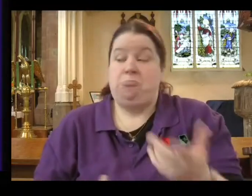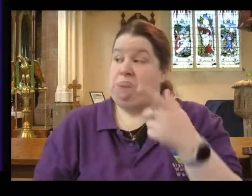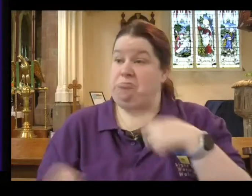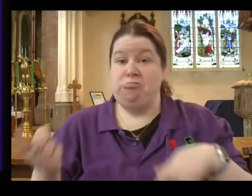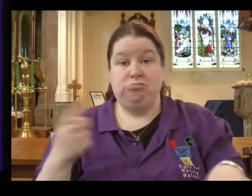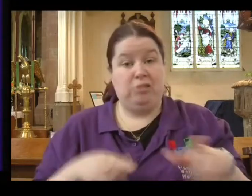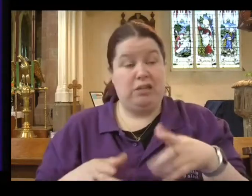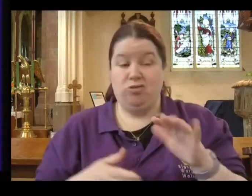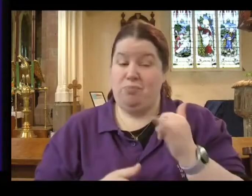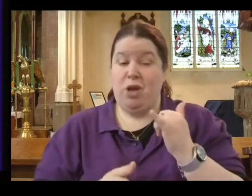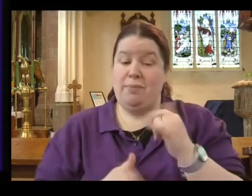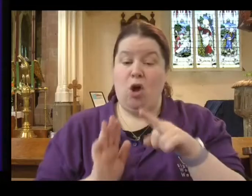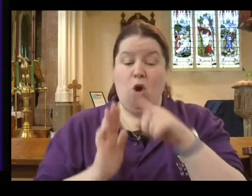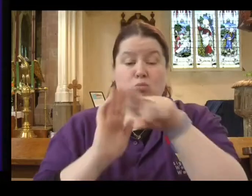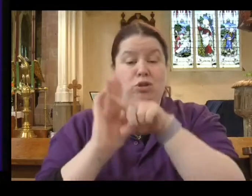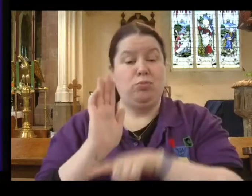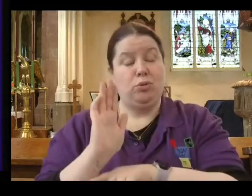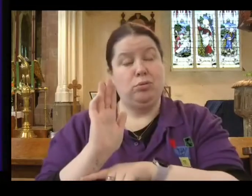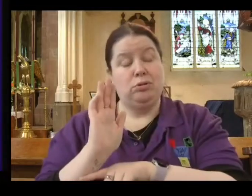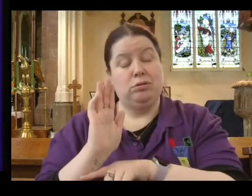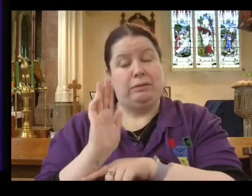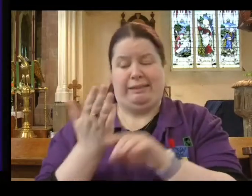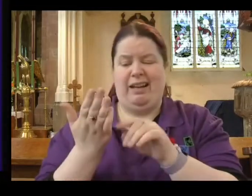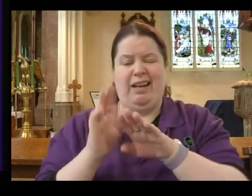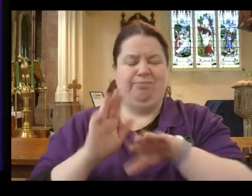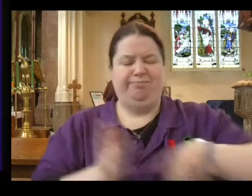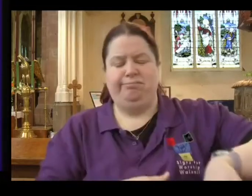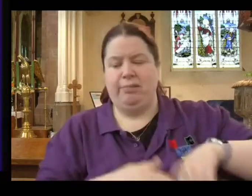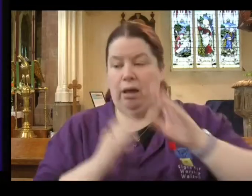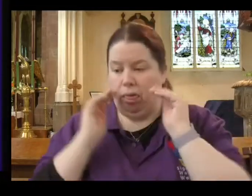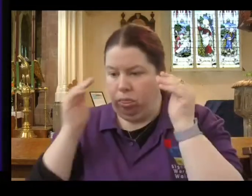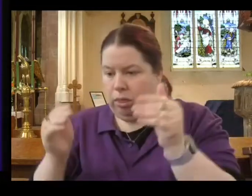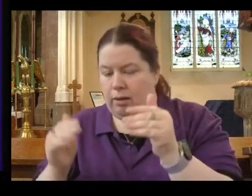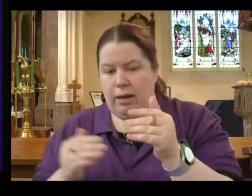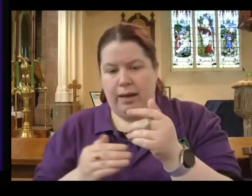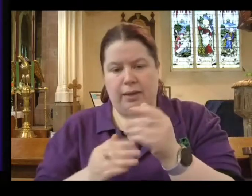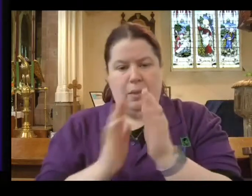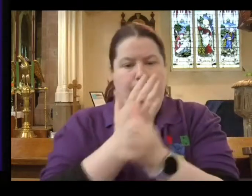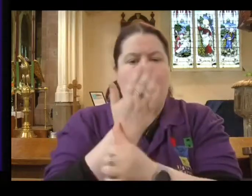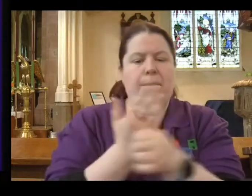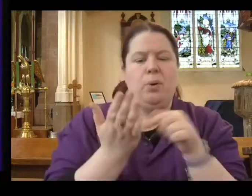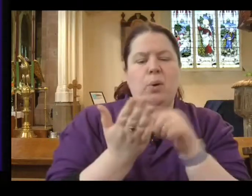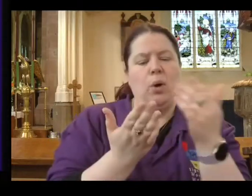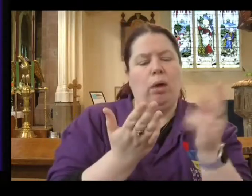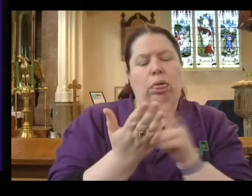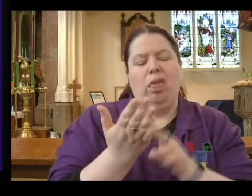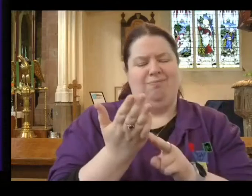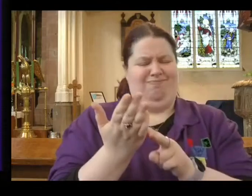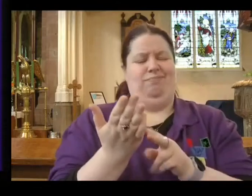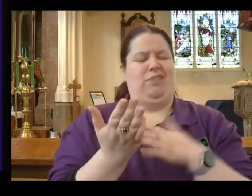tempted to compromise our Christian principles? Are there bits of the Bible that we choose to ignore because actually we don't really like those bits?